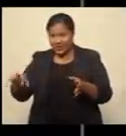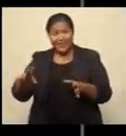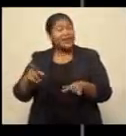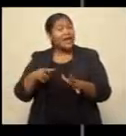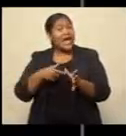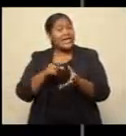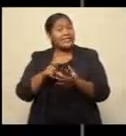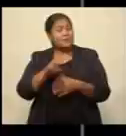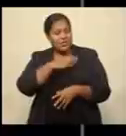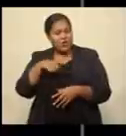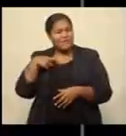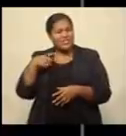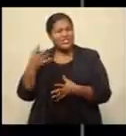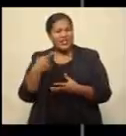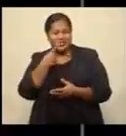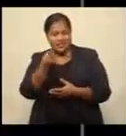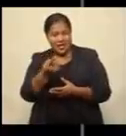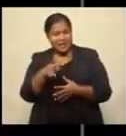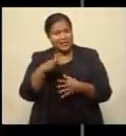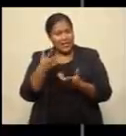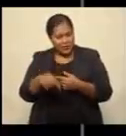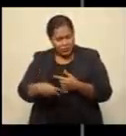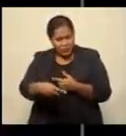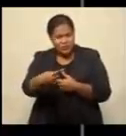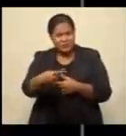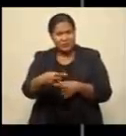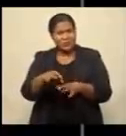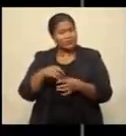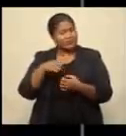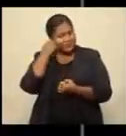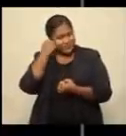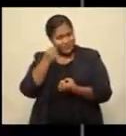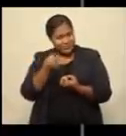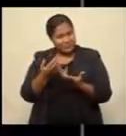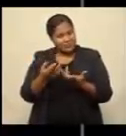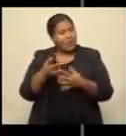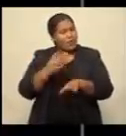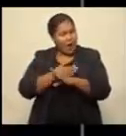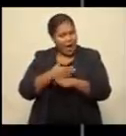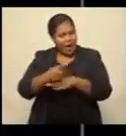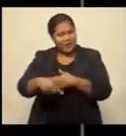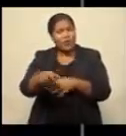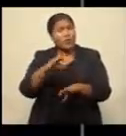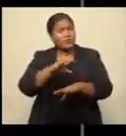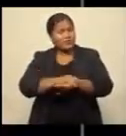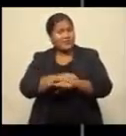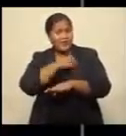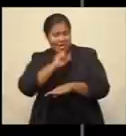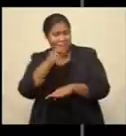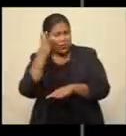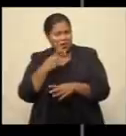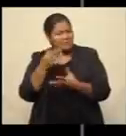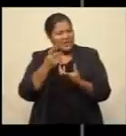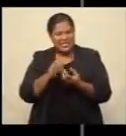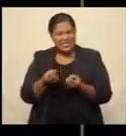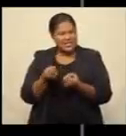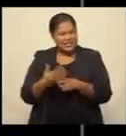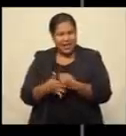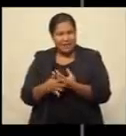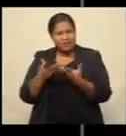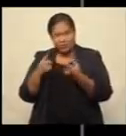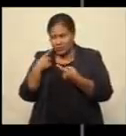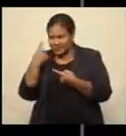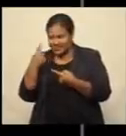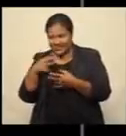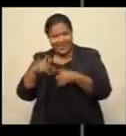Police, Rusyate Tundravo, says it's been a strenuous few days for policemen and women, but they are not taking lightly any breaches of restrictions,